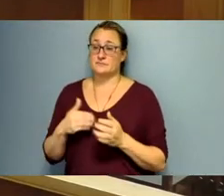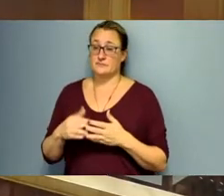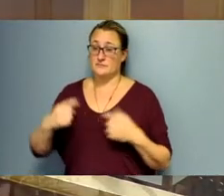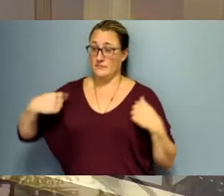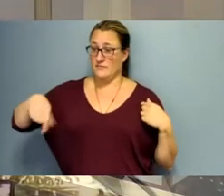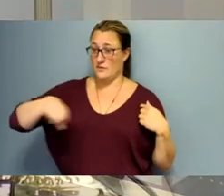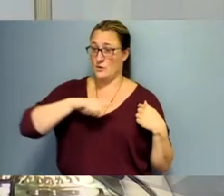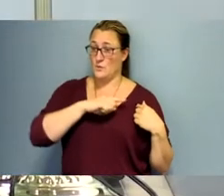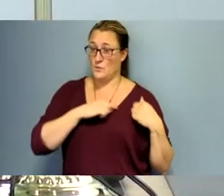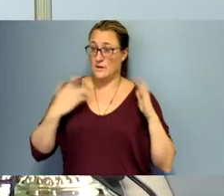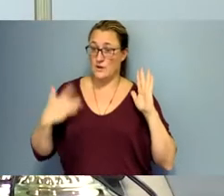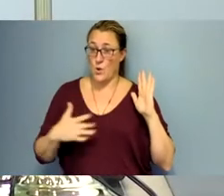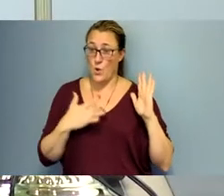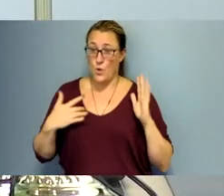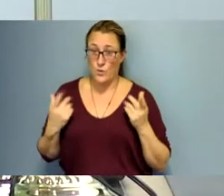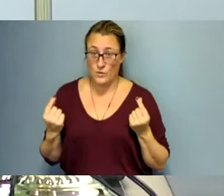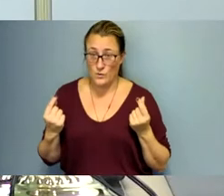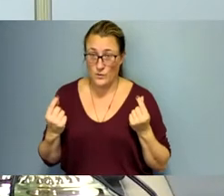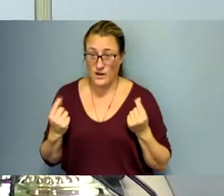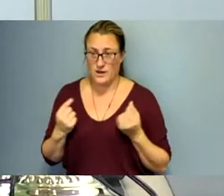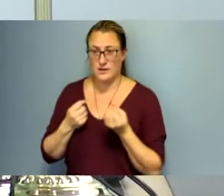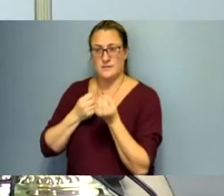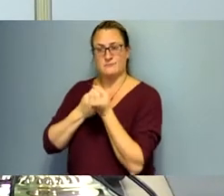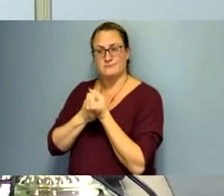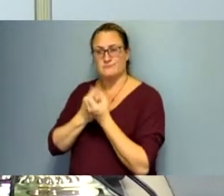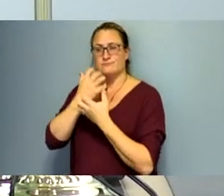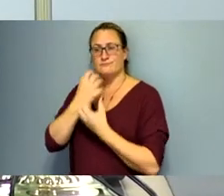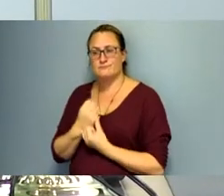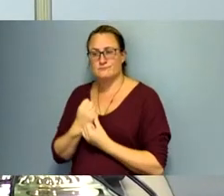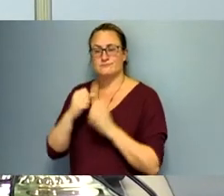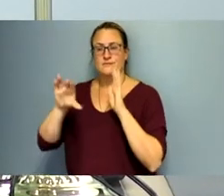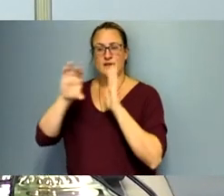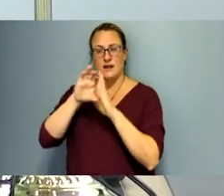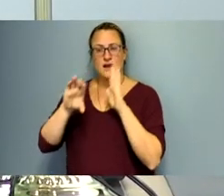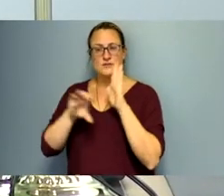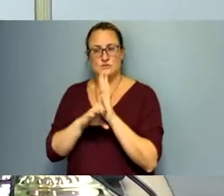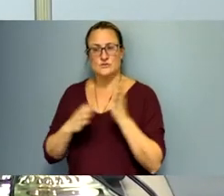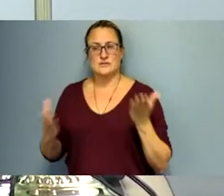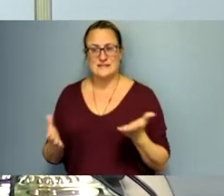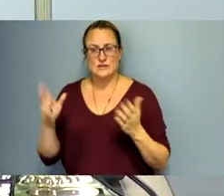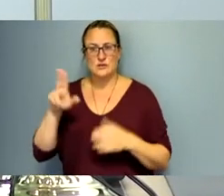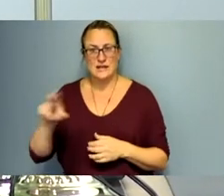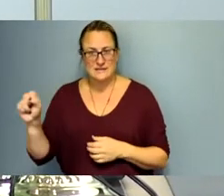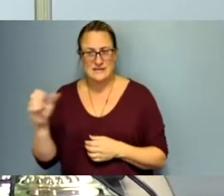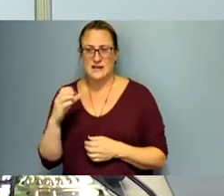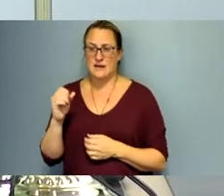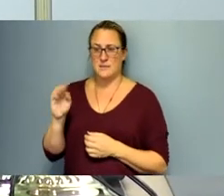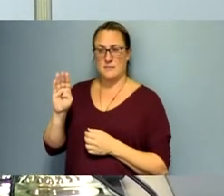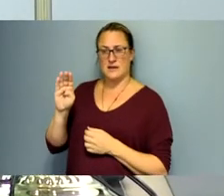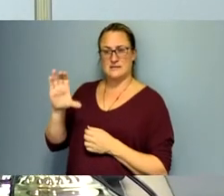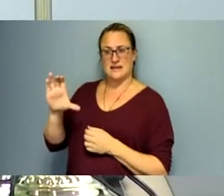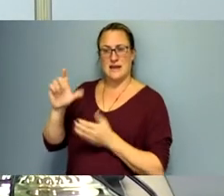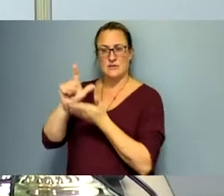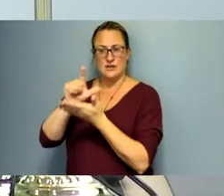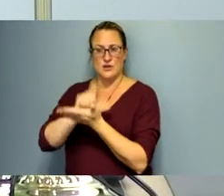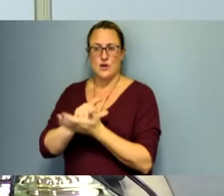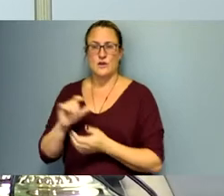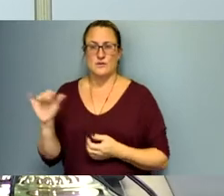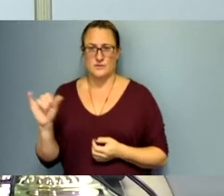us preserve protect and defend the constitution of the united states the constitution of this commonwealth laws of the county bucks um and